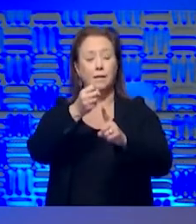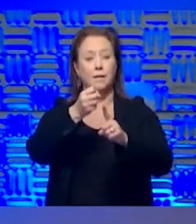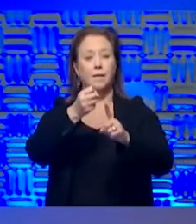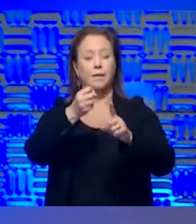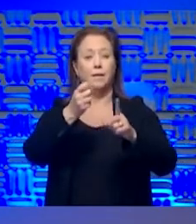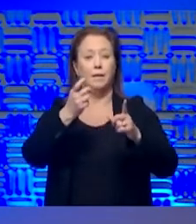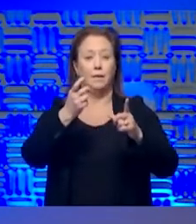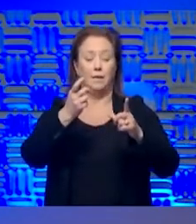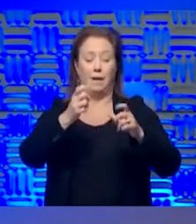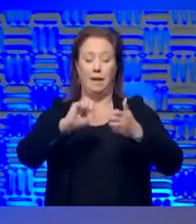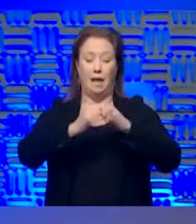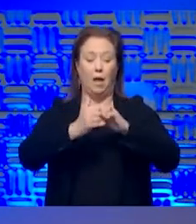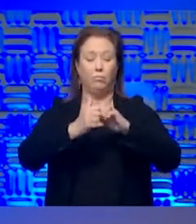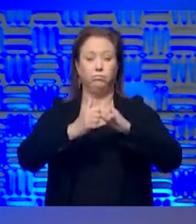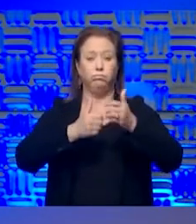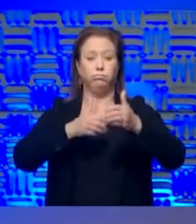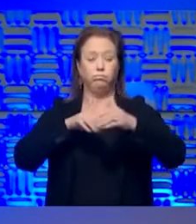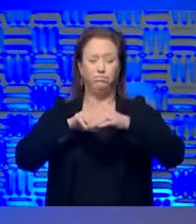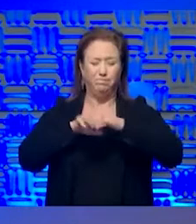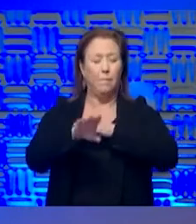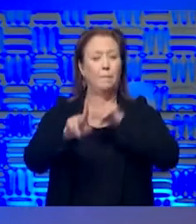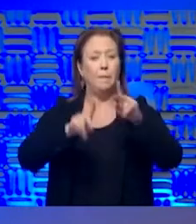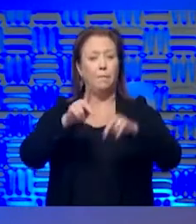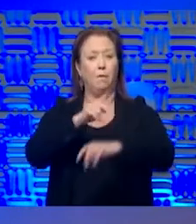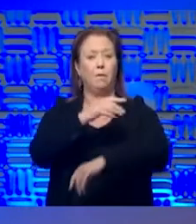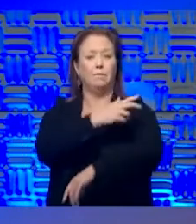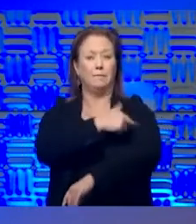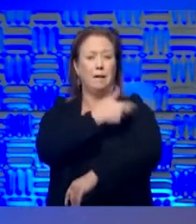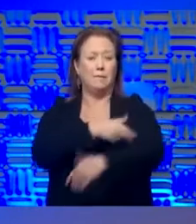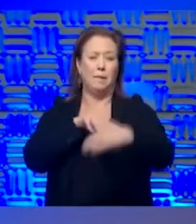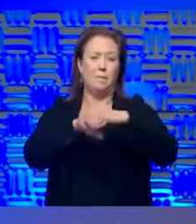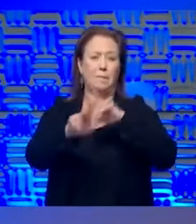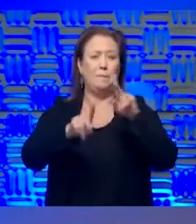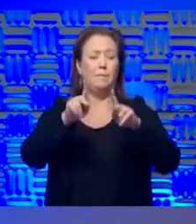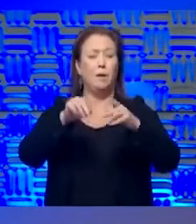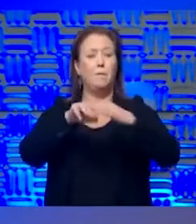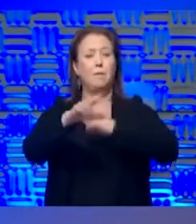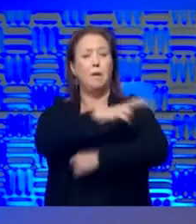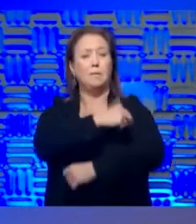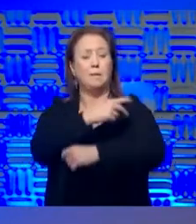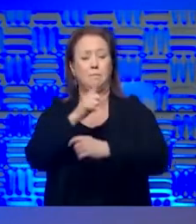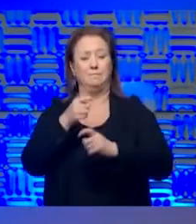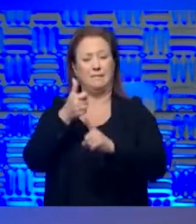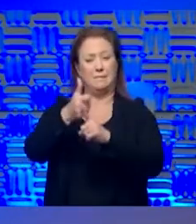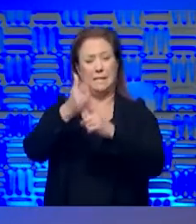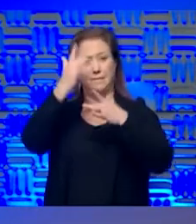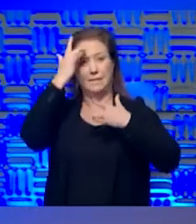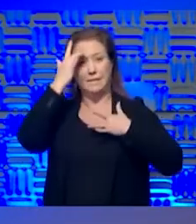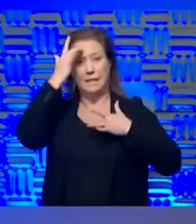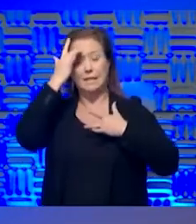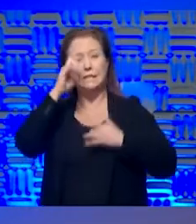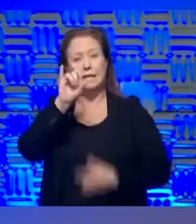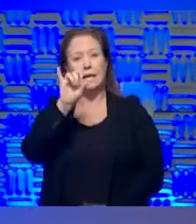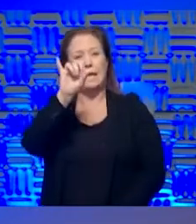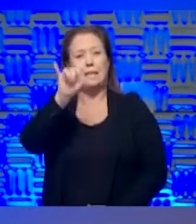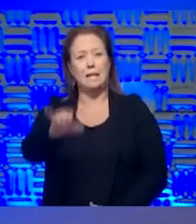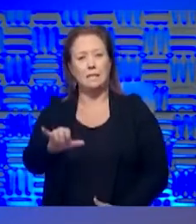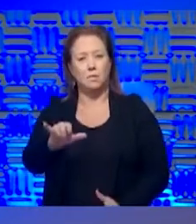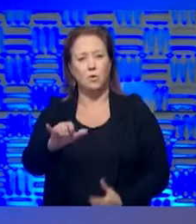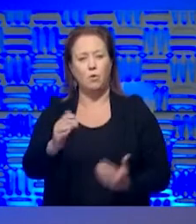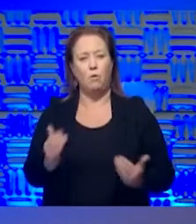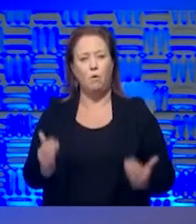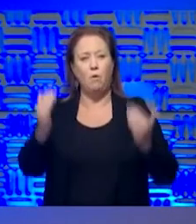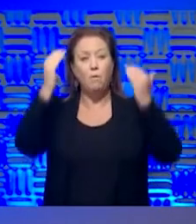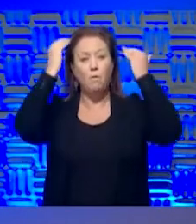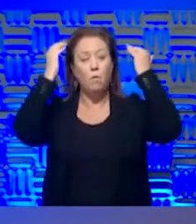all of those people are coming to the hospital or even a small percentage of those people are coming to the hospital and critically ill, that is when you have an overwhelming of